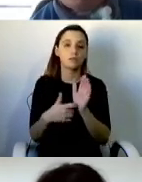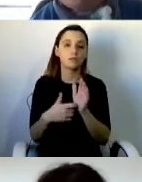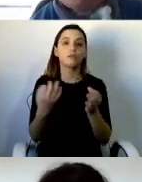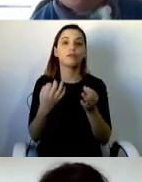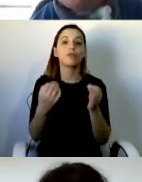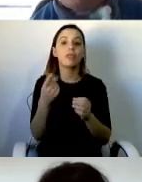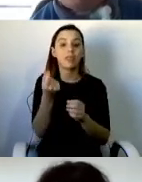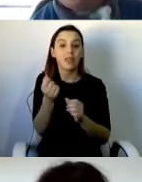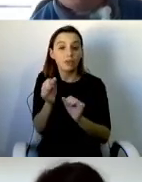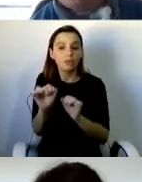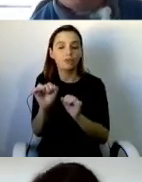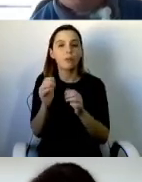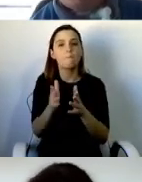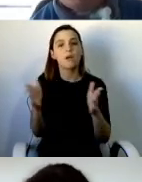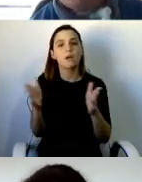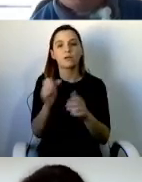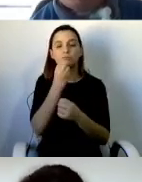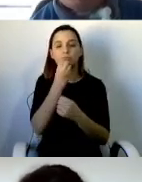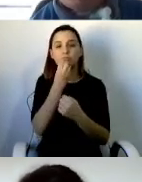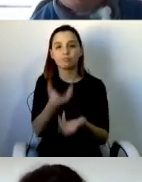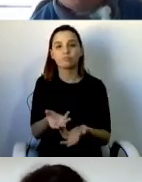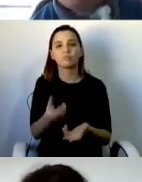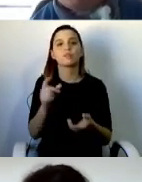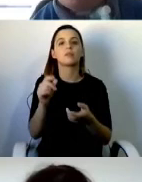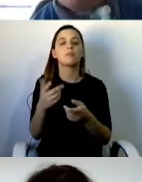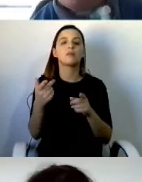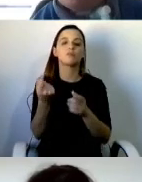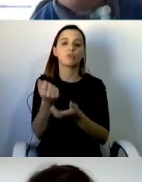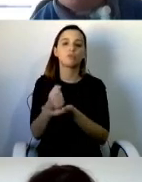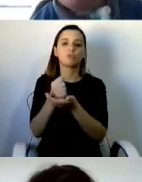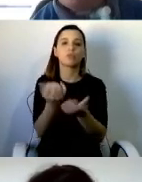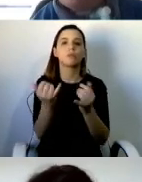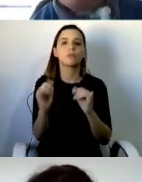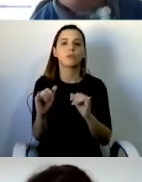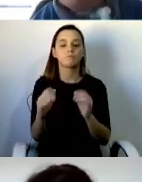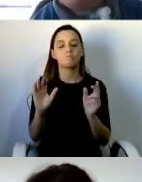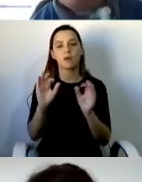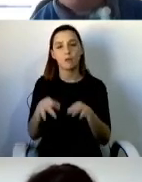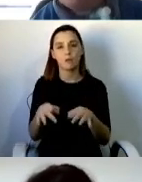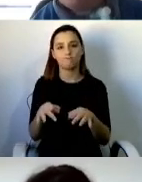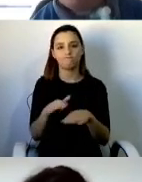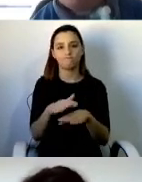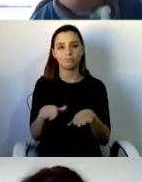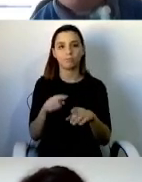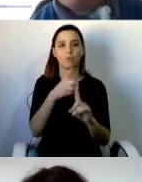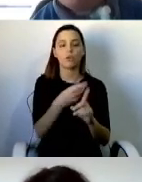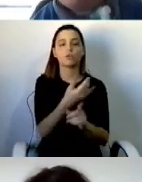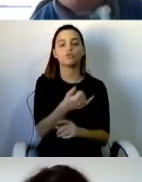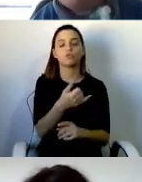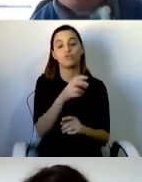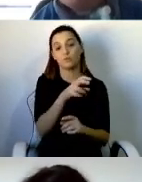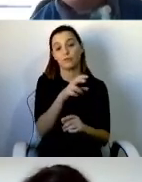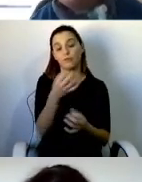was abolished. This was in June 2015. And responsibility returned to the local